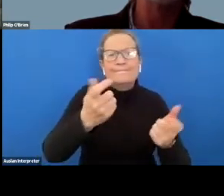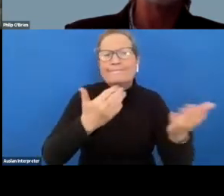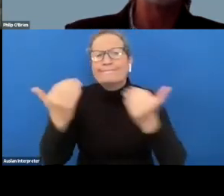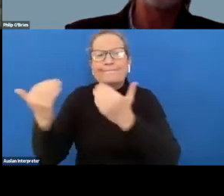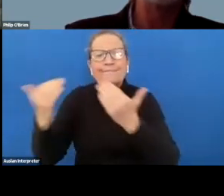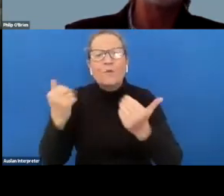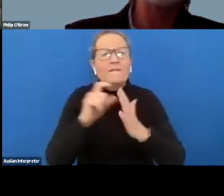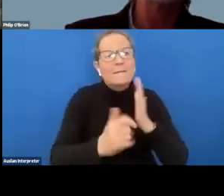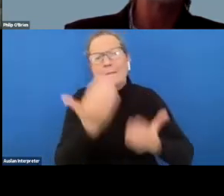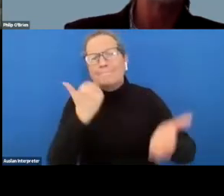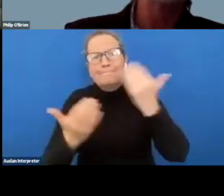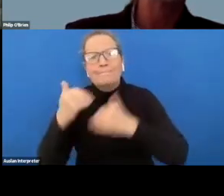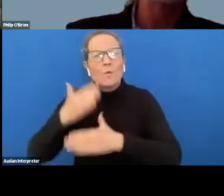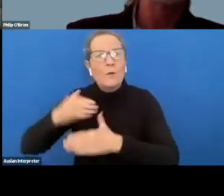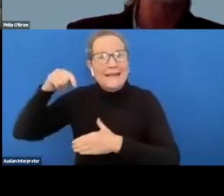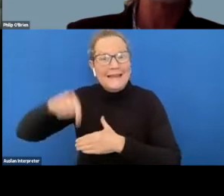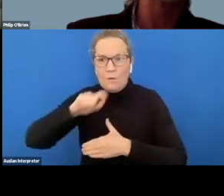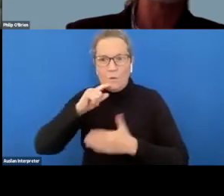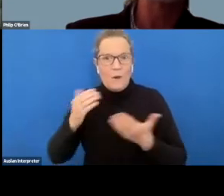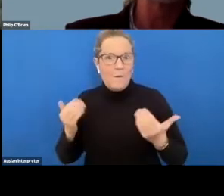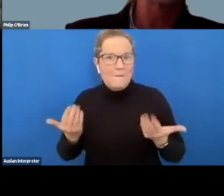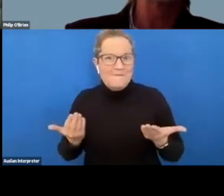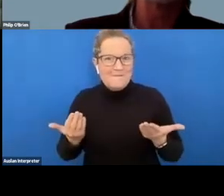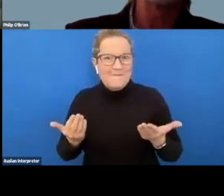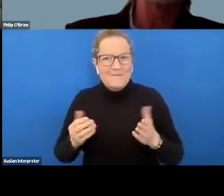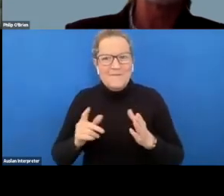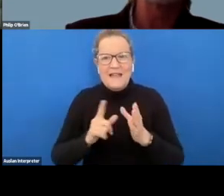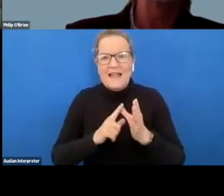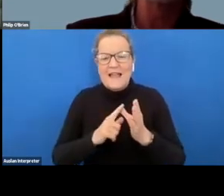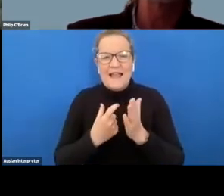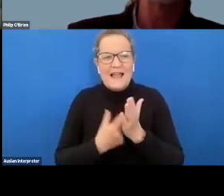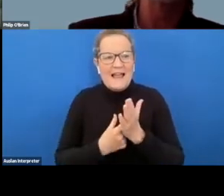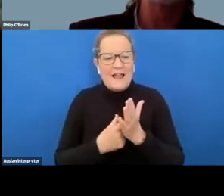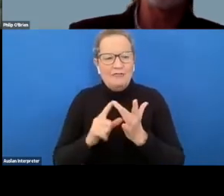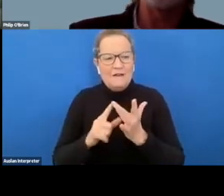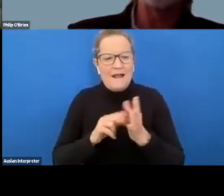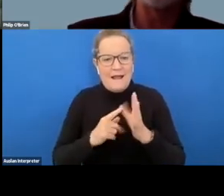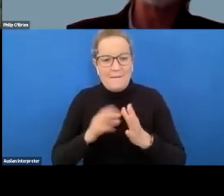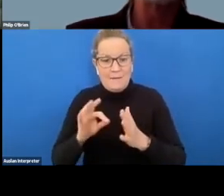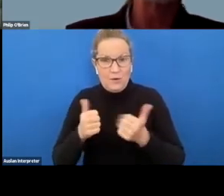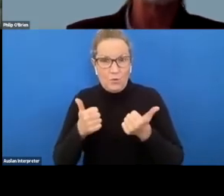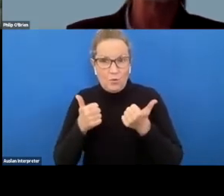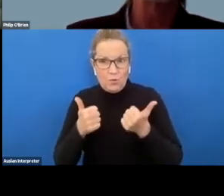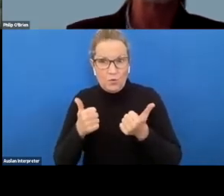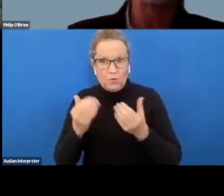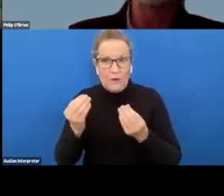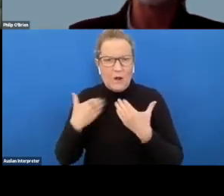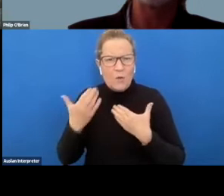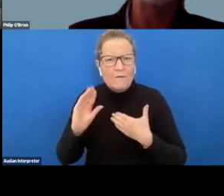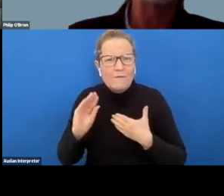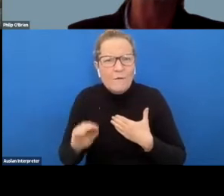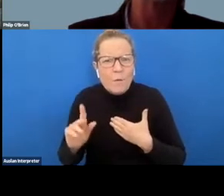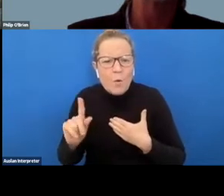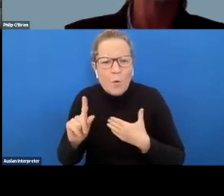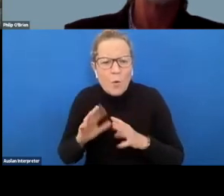we would welcome that um ariana it might be useful also perhaps if you let us know um where you're you're from what organization